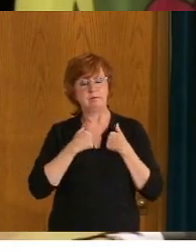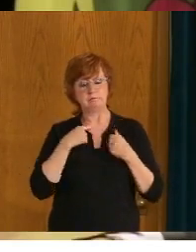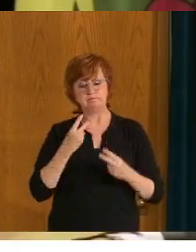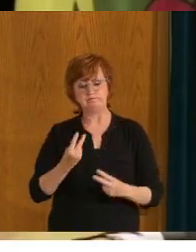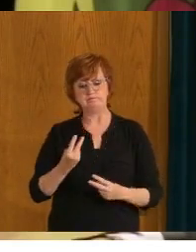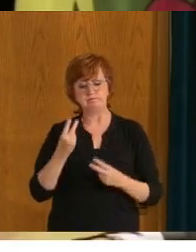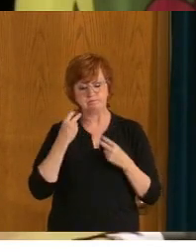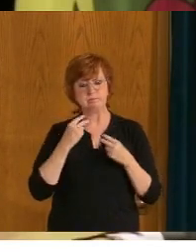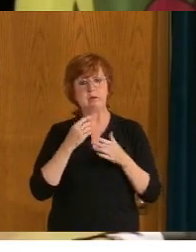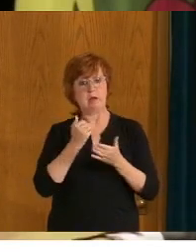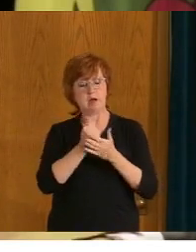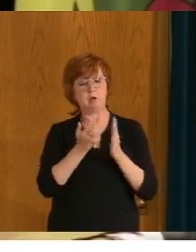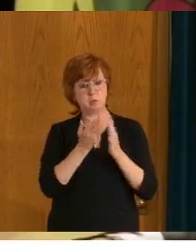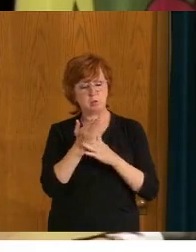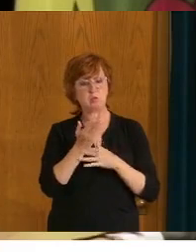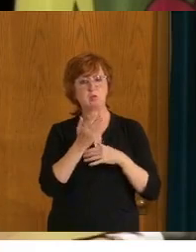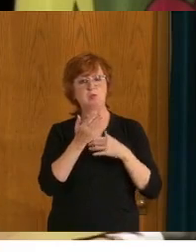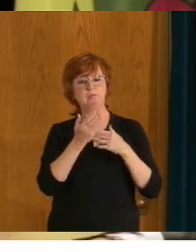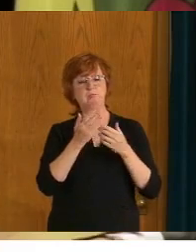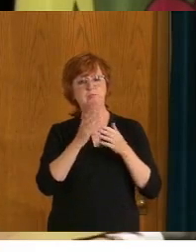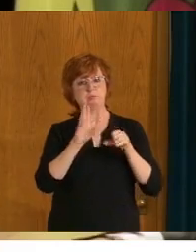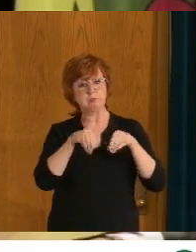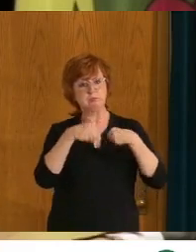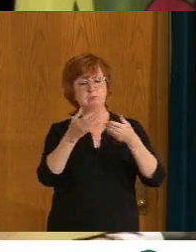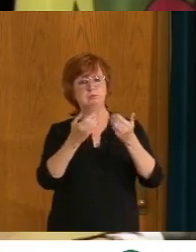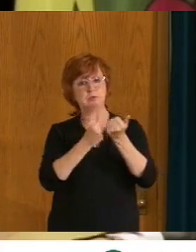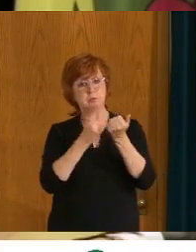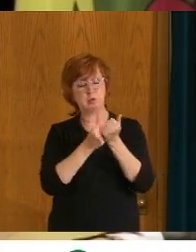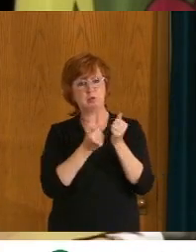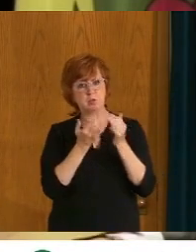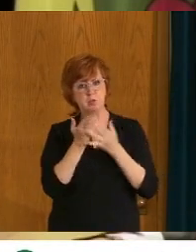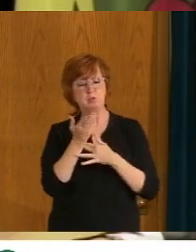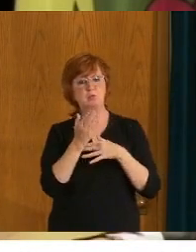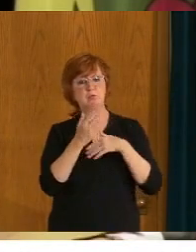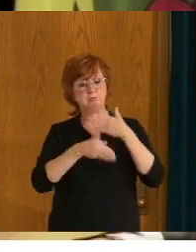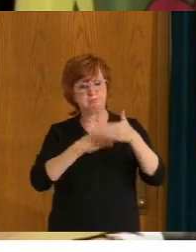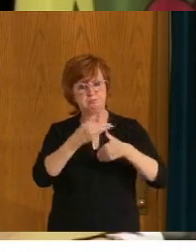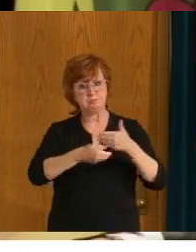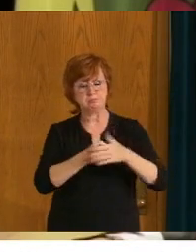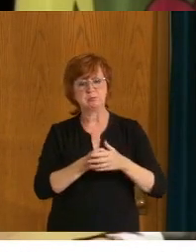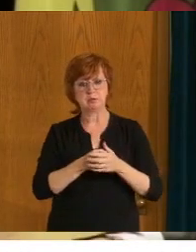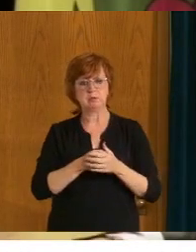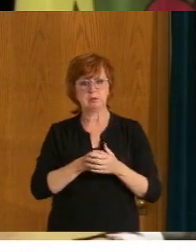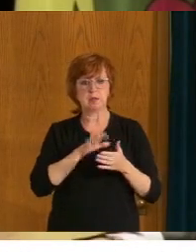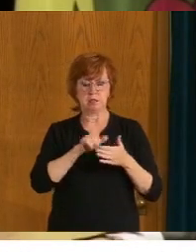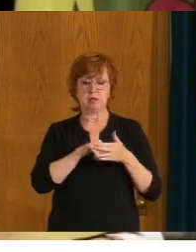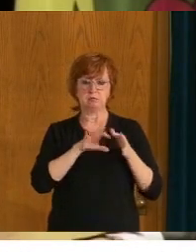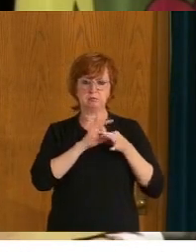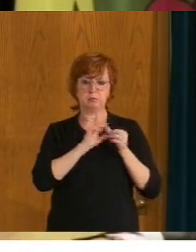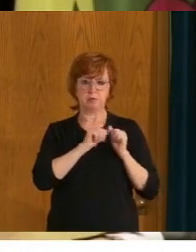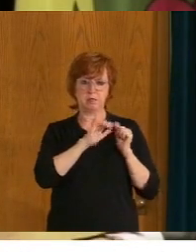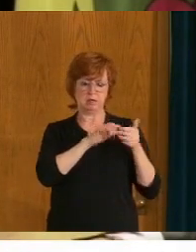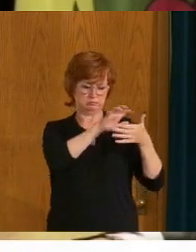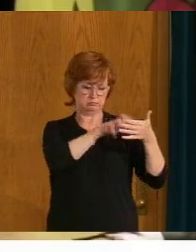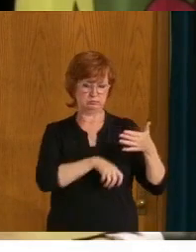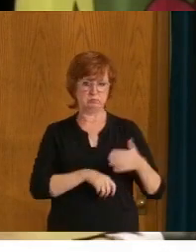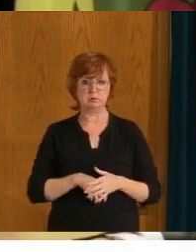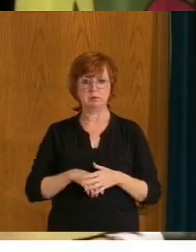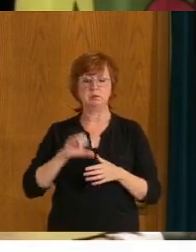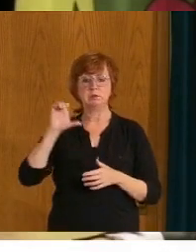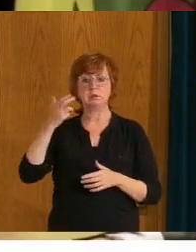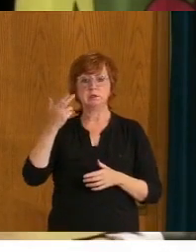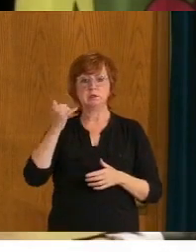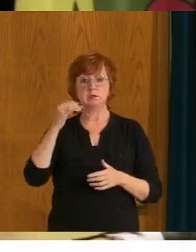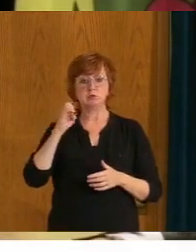uh, Chief DeLorme had spoken about how this was a previous generation, uh, that had made decisions, uh, with respect to this. This was none of us, uh, of this